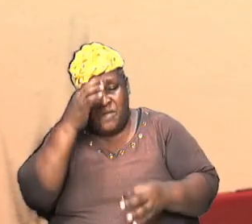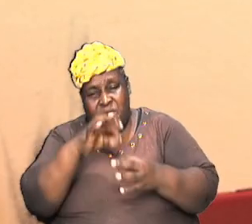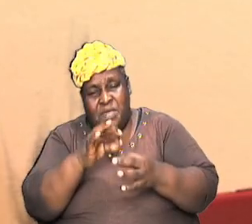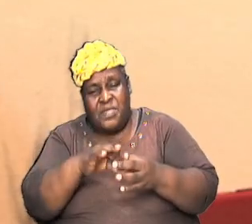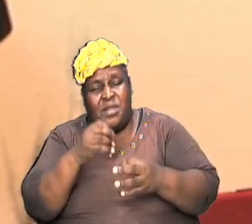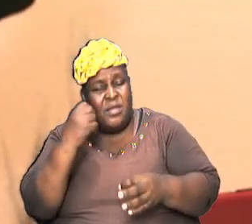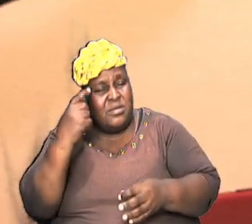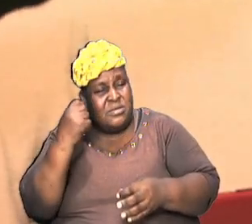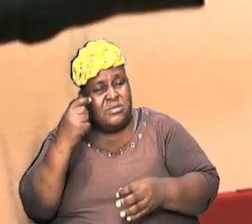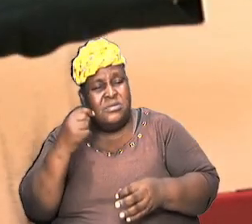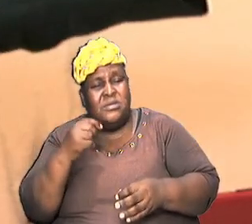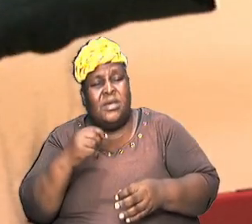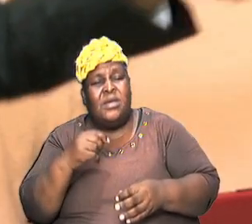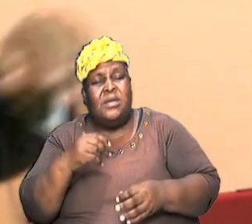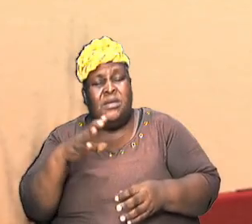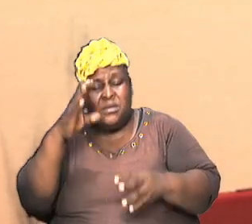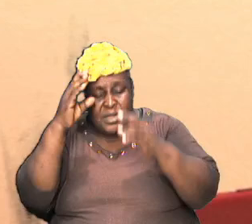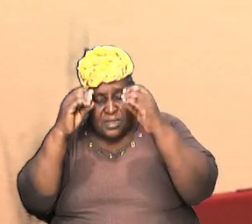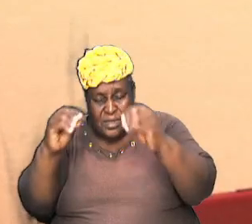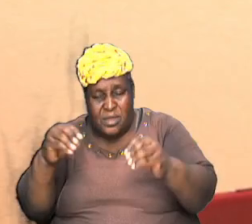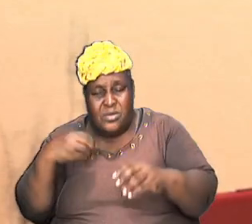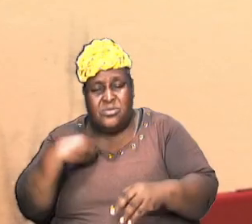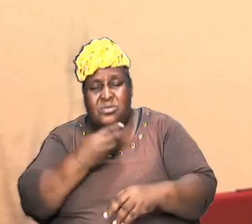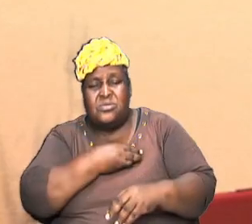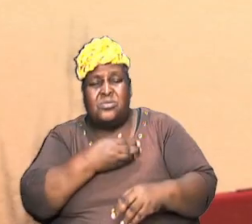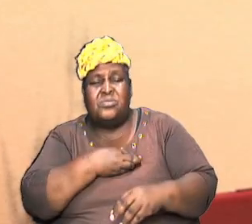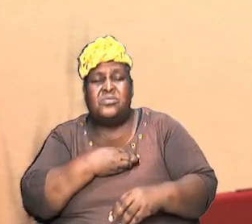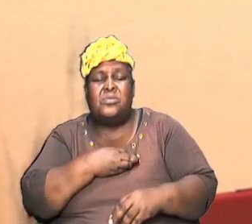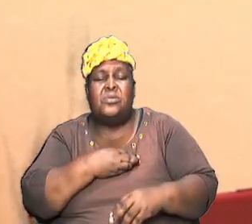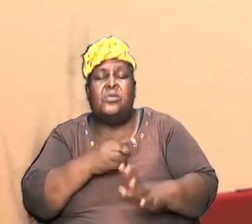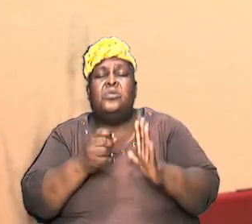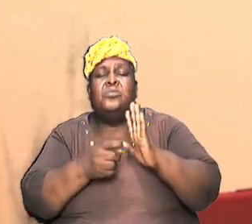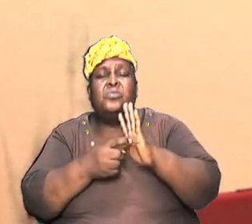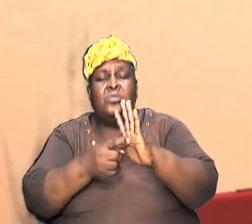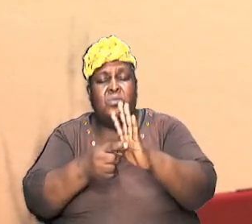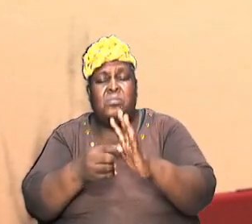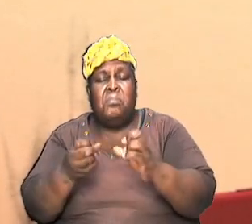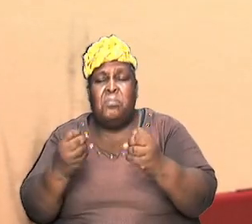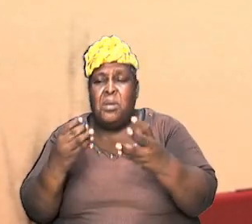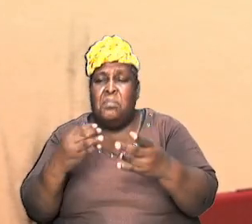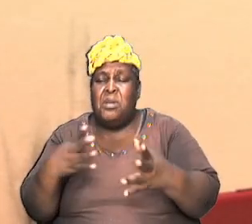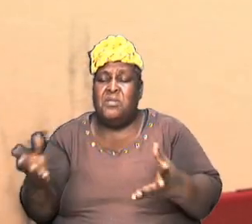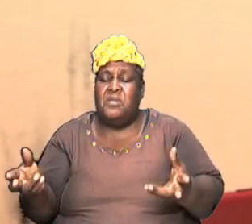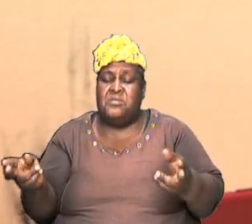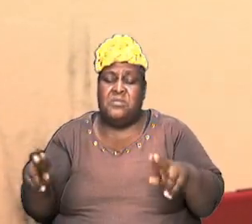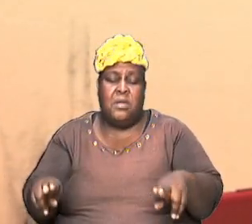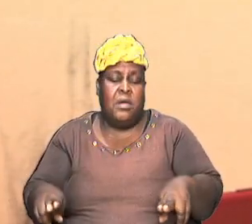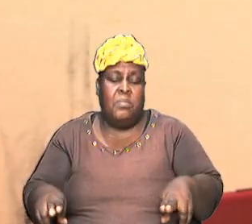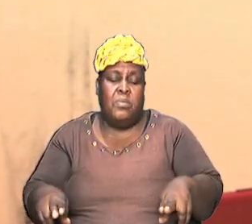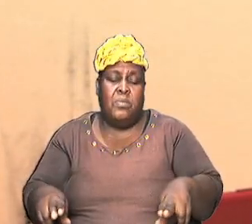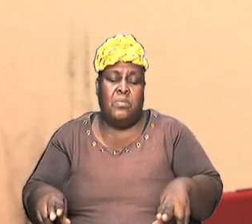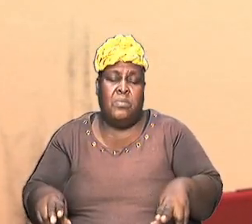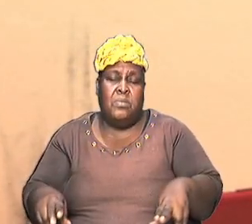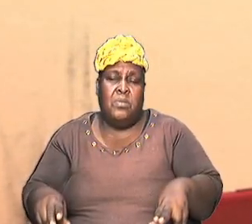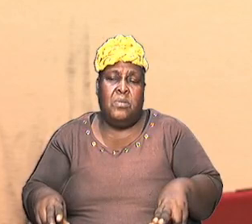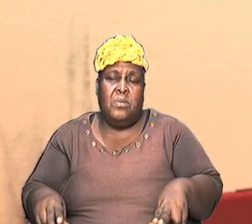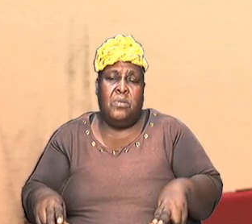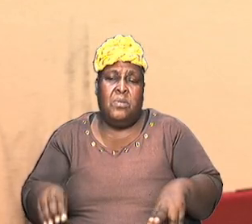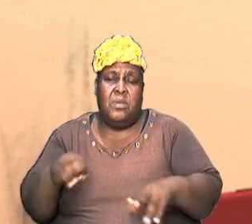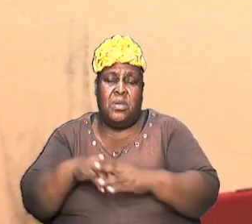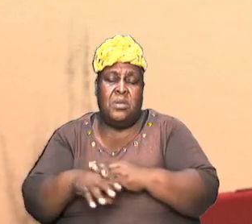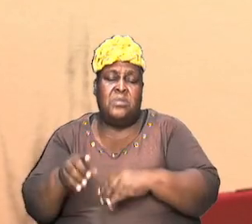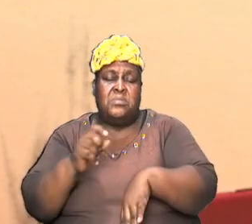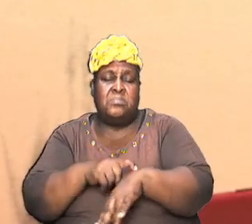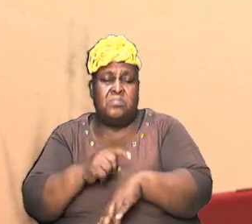teaches us not only about things that happened then but it pointed to a whole lot of things that would have happened down in